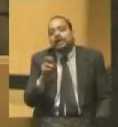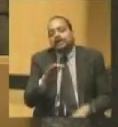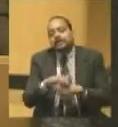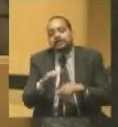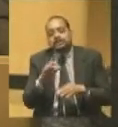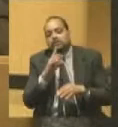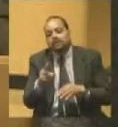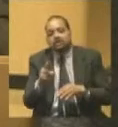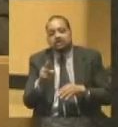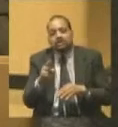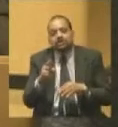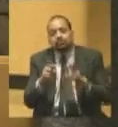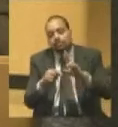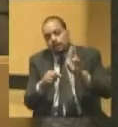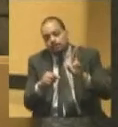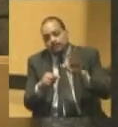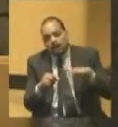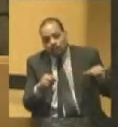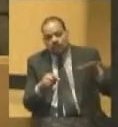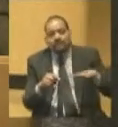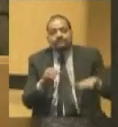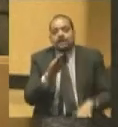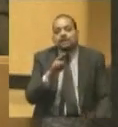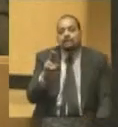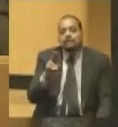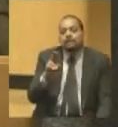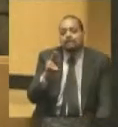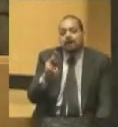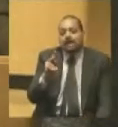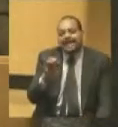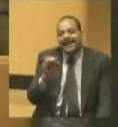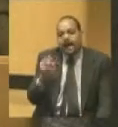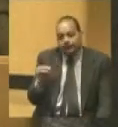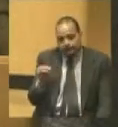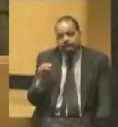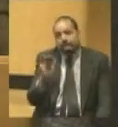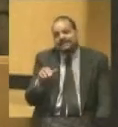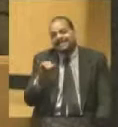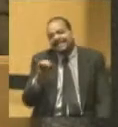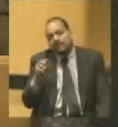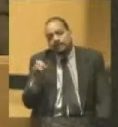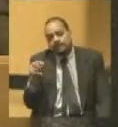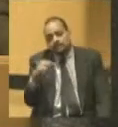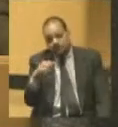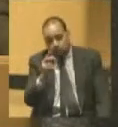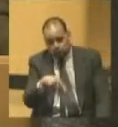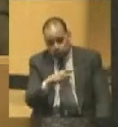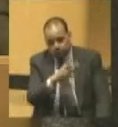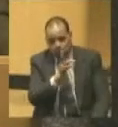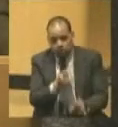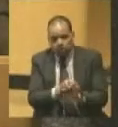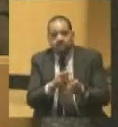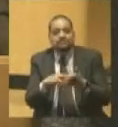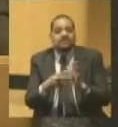regarded as Republican country. Buckingham was an incumbent, and so the loss